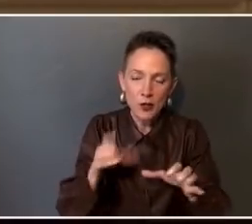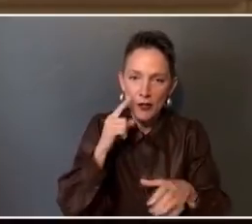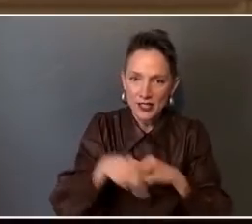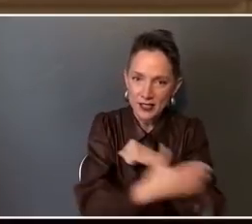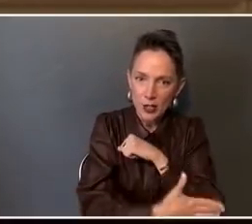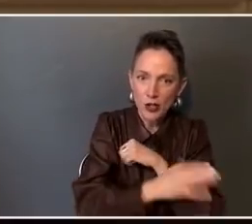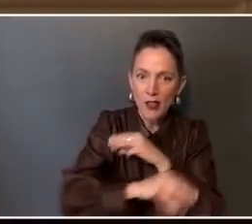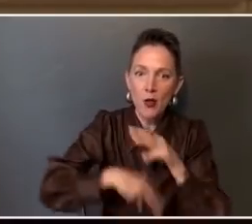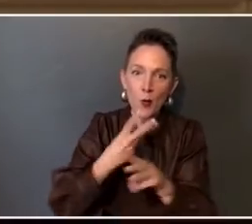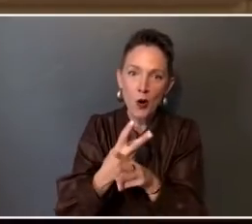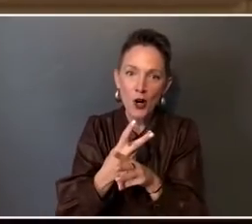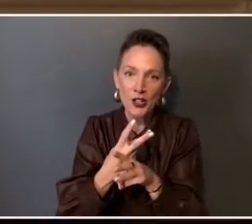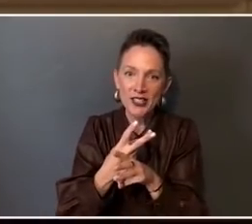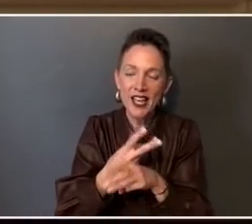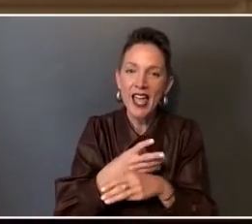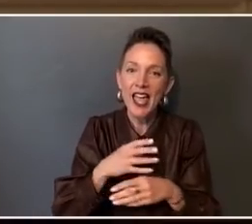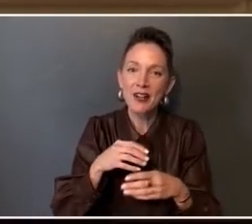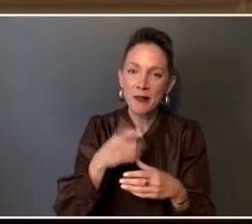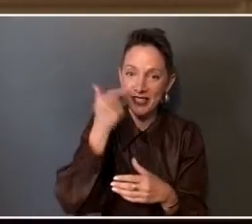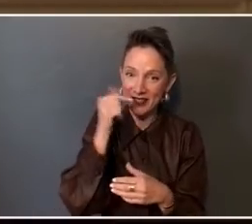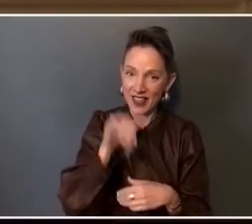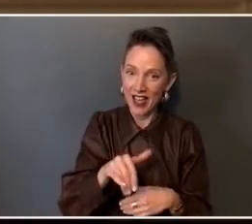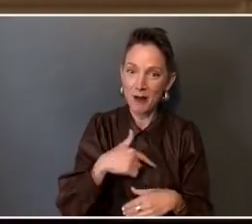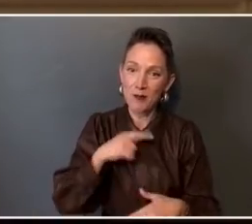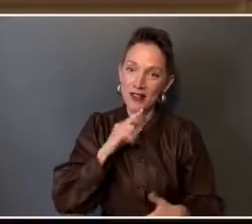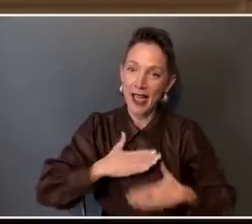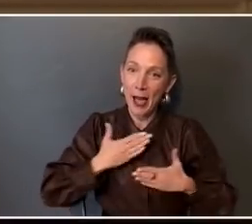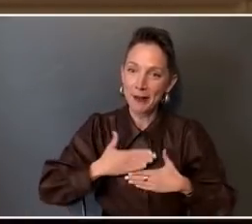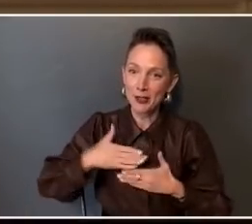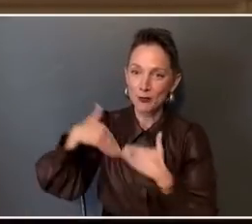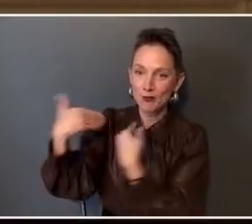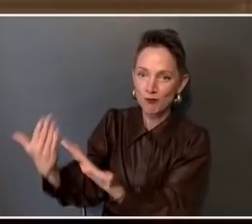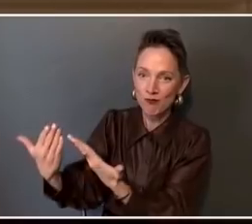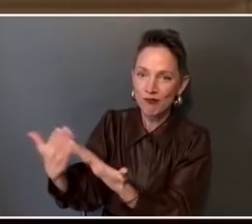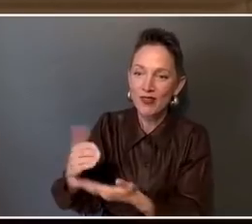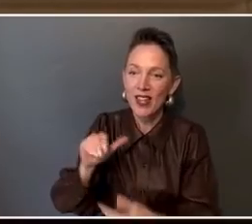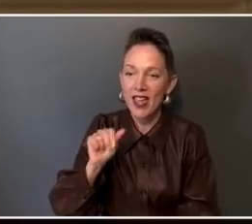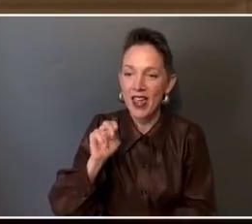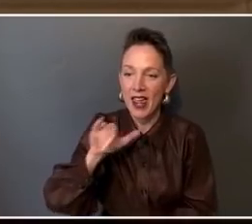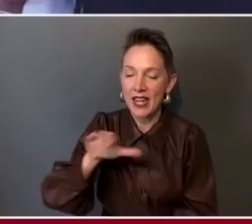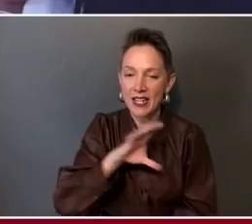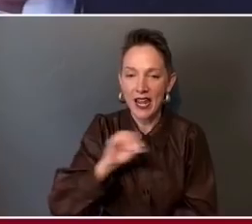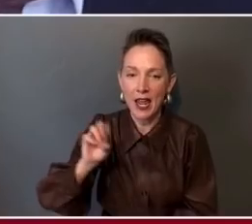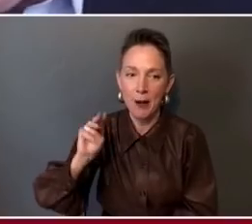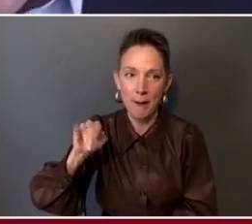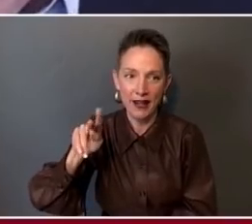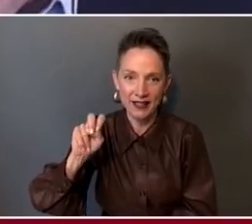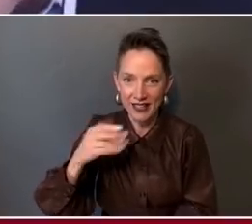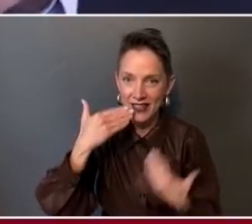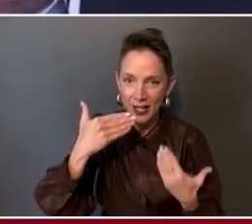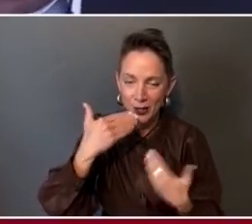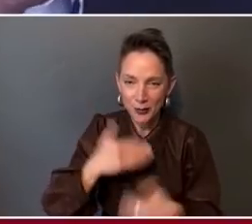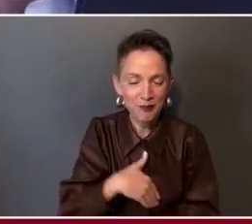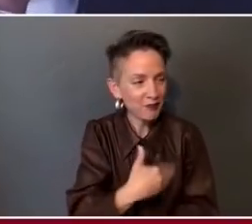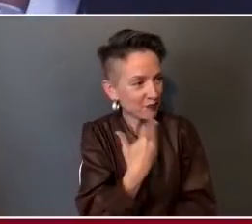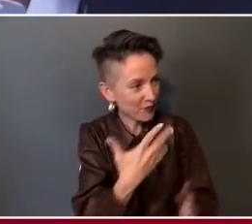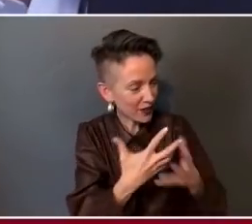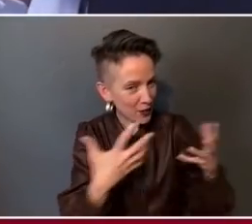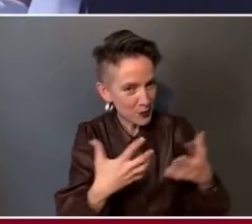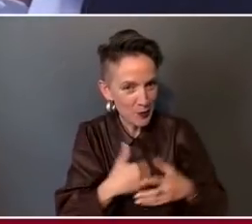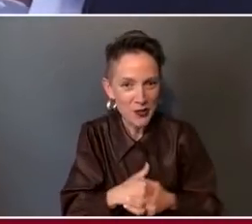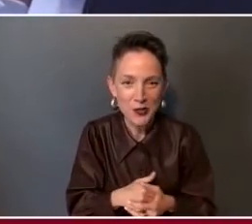and the world. And it's in this spirit that I'm very happy to turn it over to Andy and Mike. Thank you. Thank you. very much.